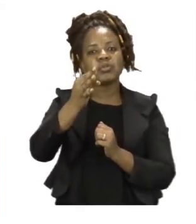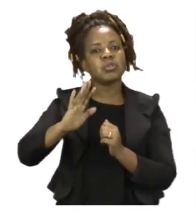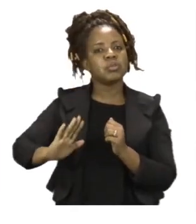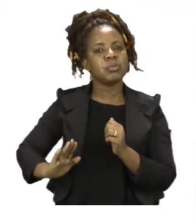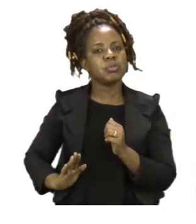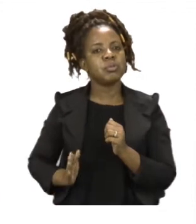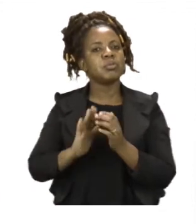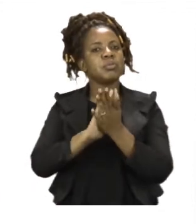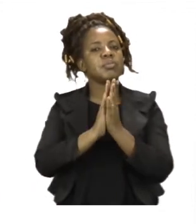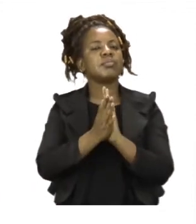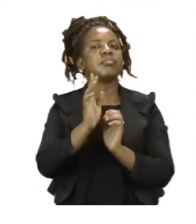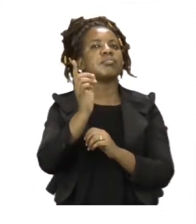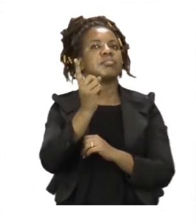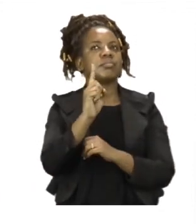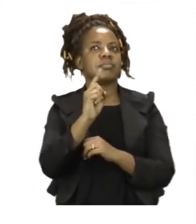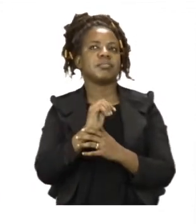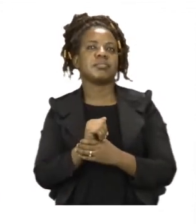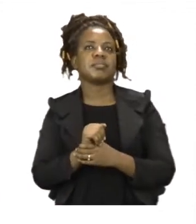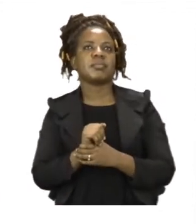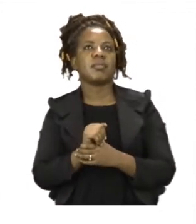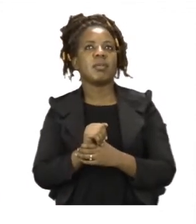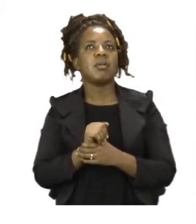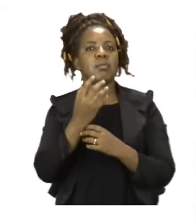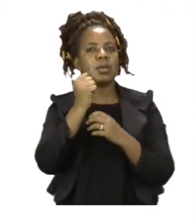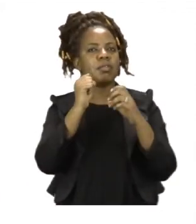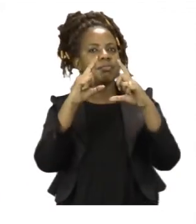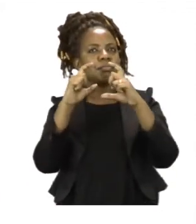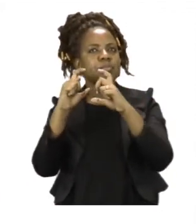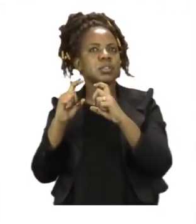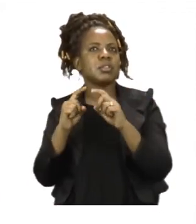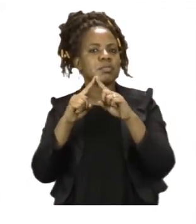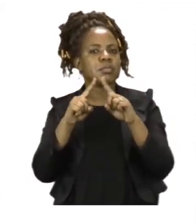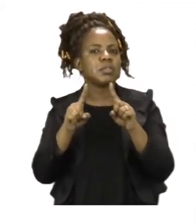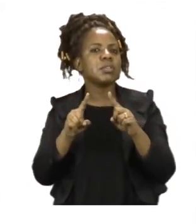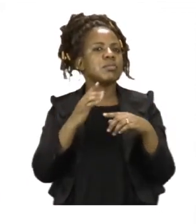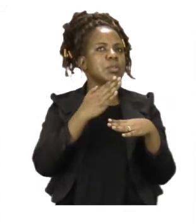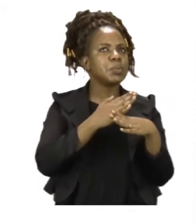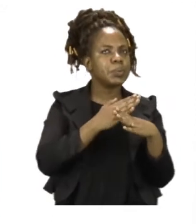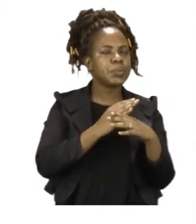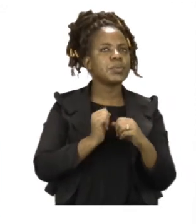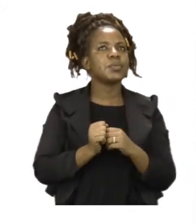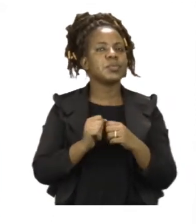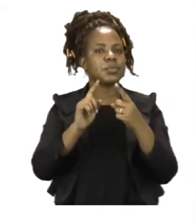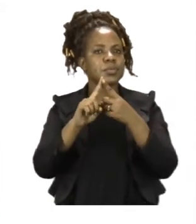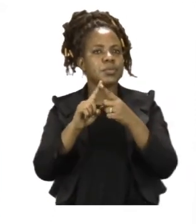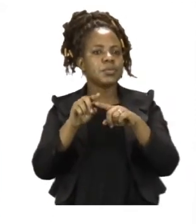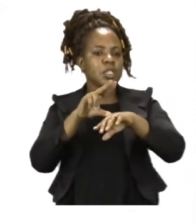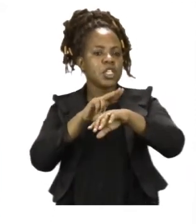a few examples of what you can become. We have a doctor,